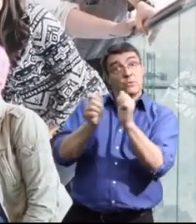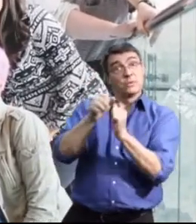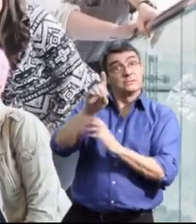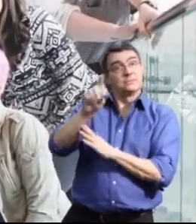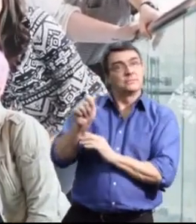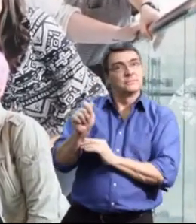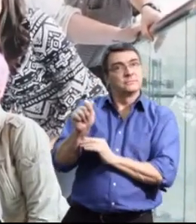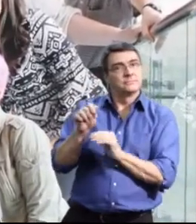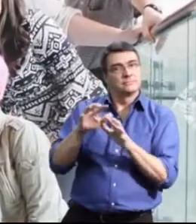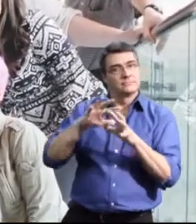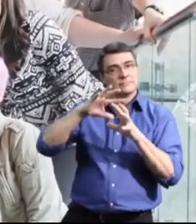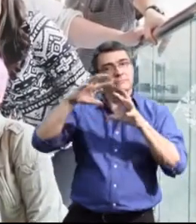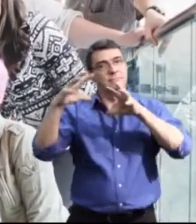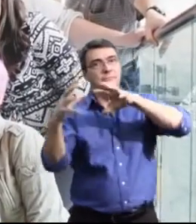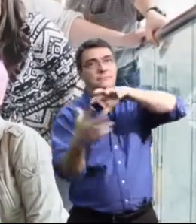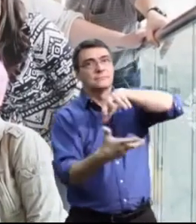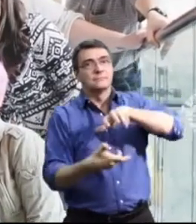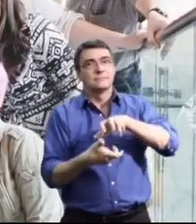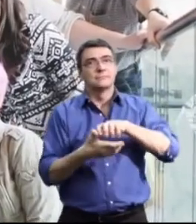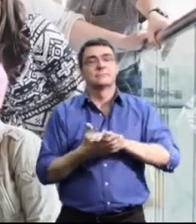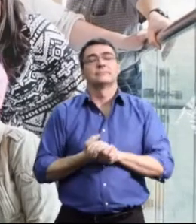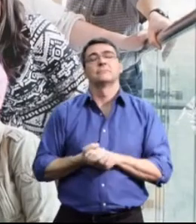for people with disabilities.